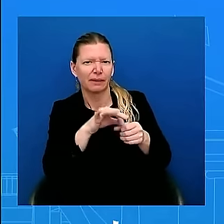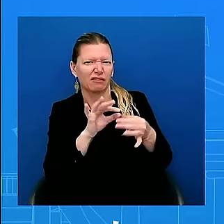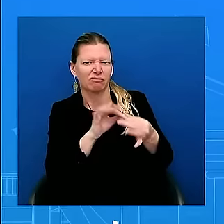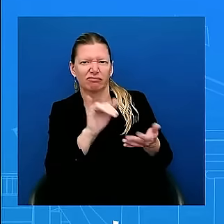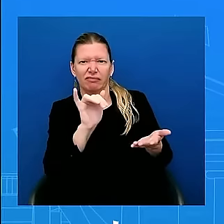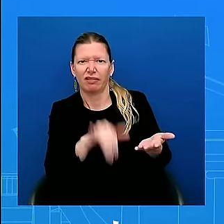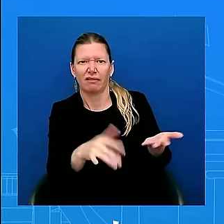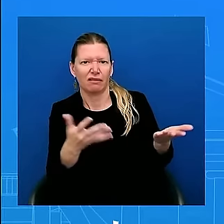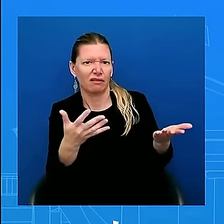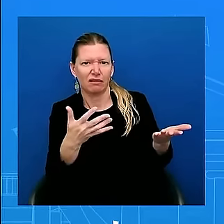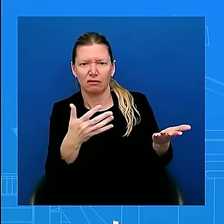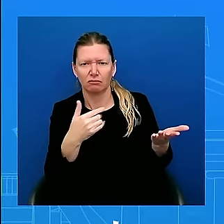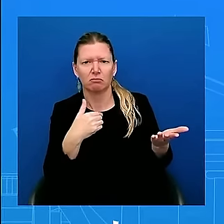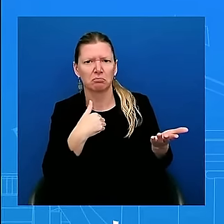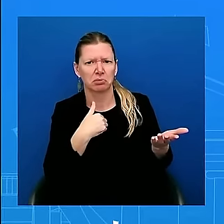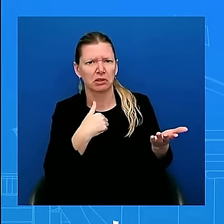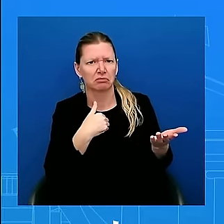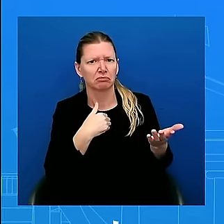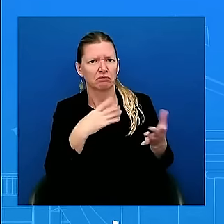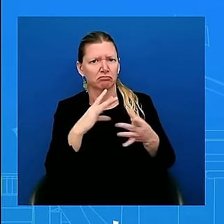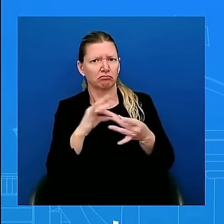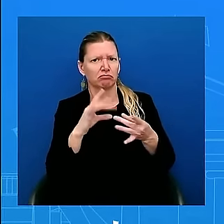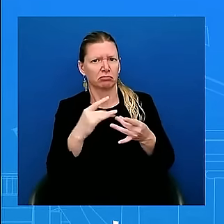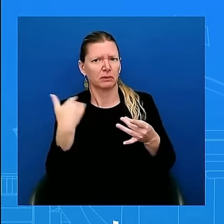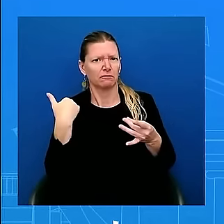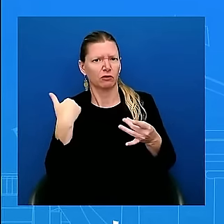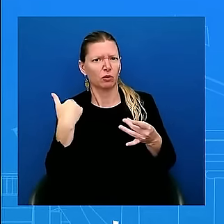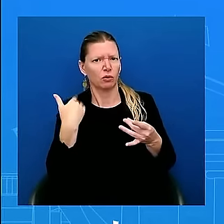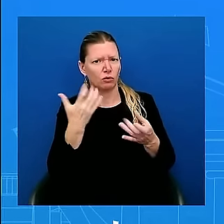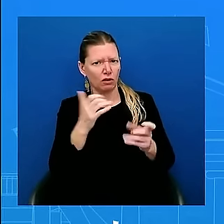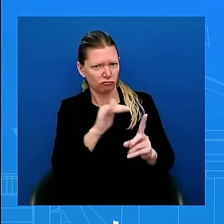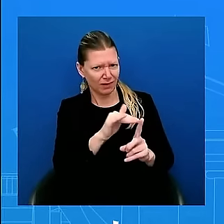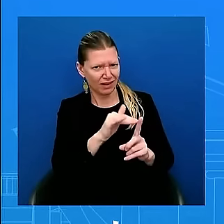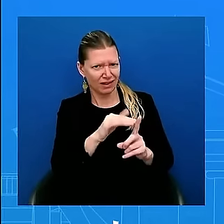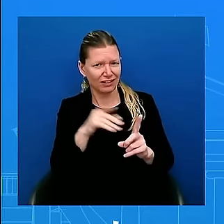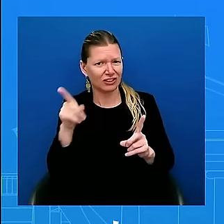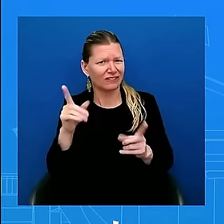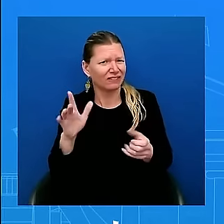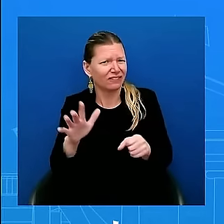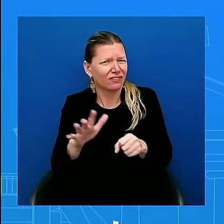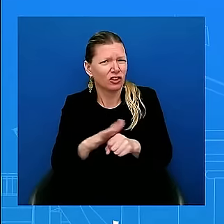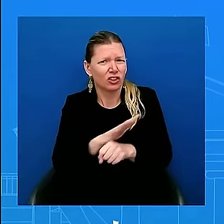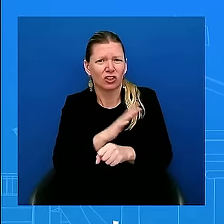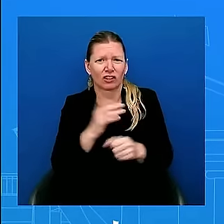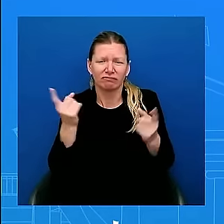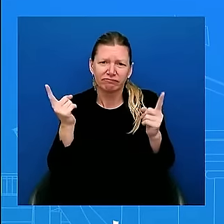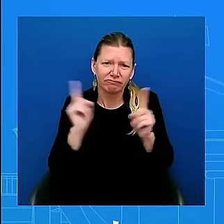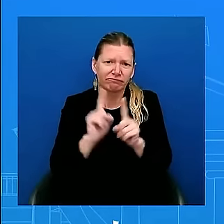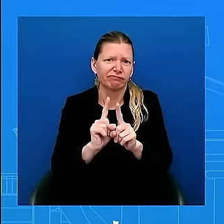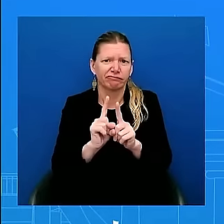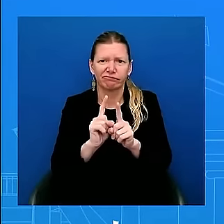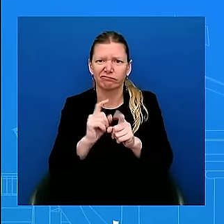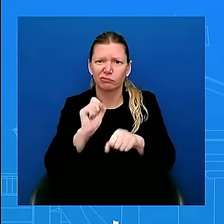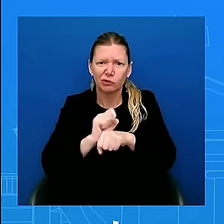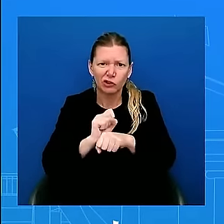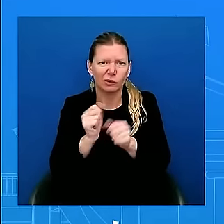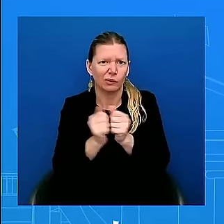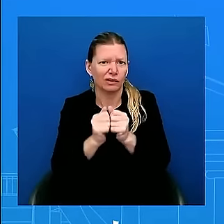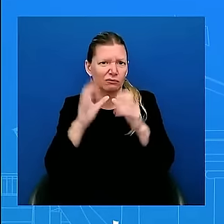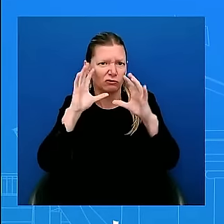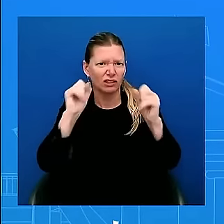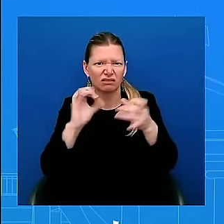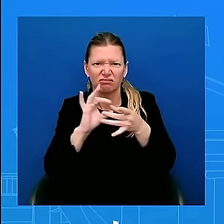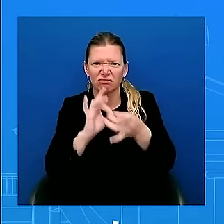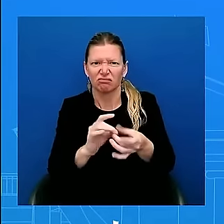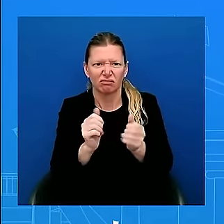in our policies in the Middle East, particularly with our policies towards Israel and the war in Gaza, a full partner, been involved